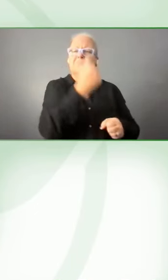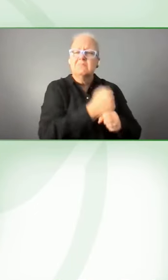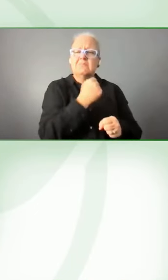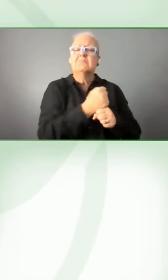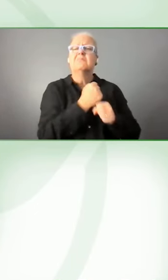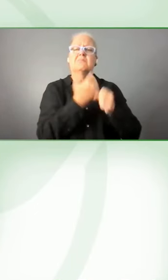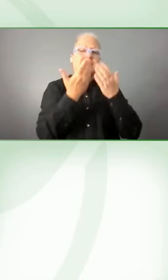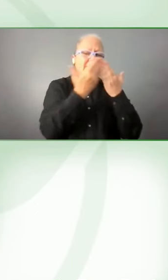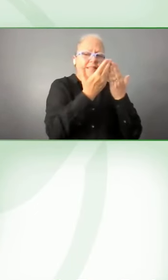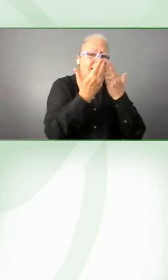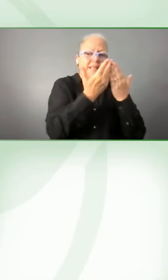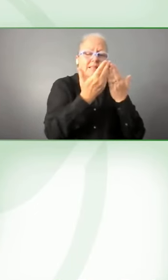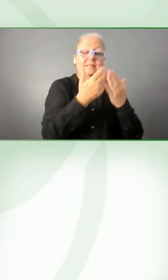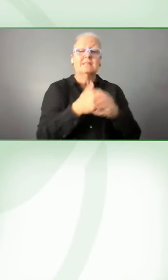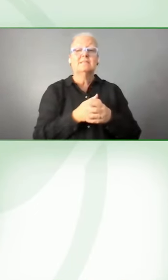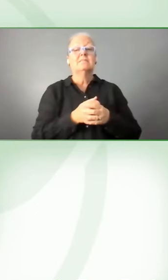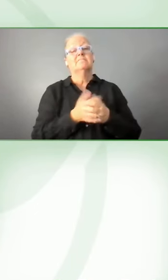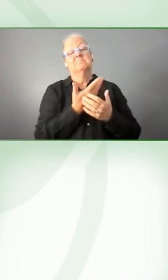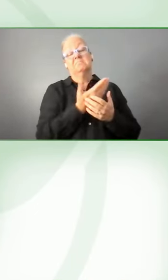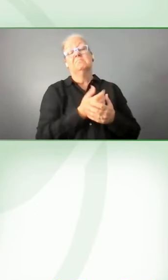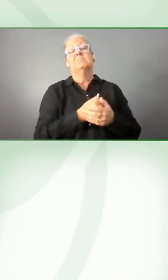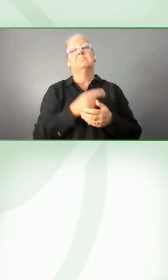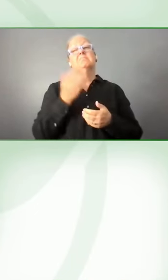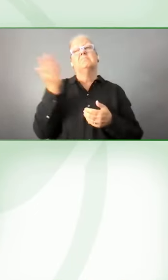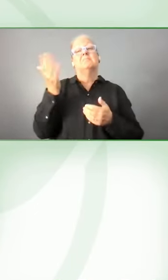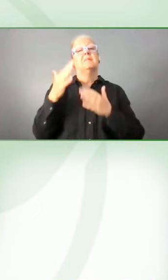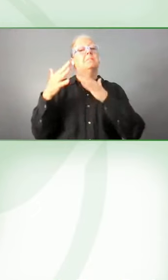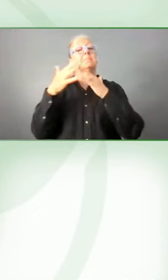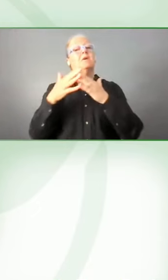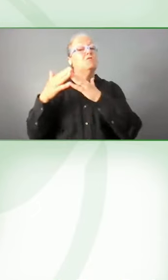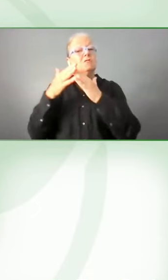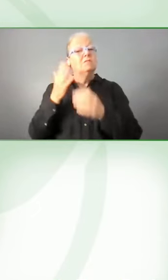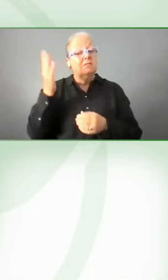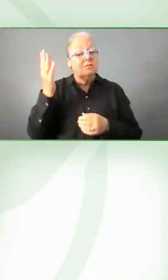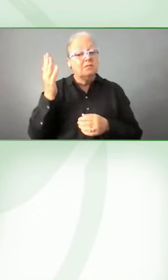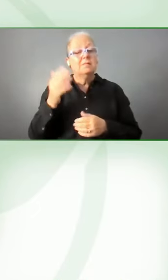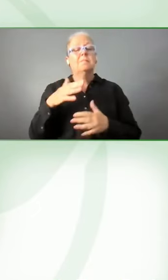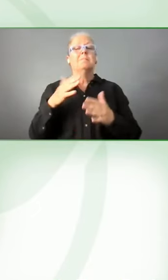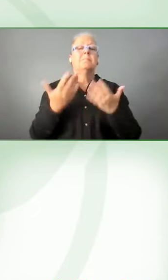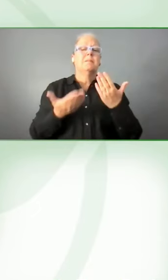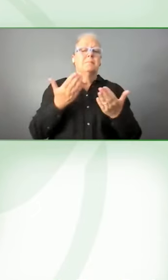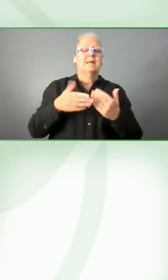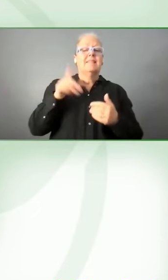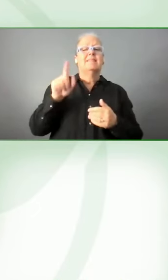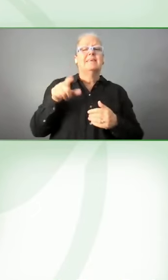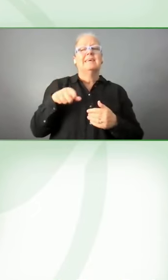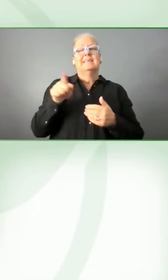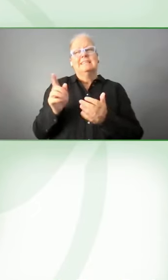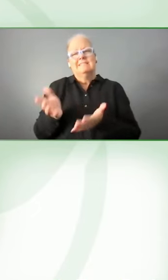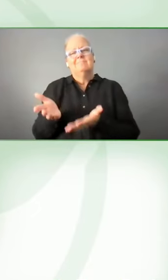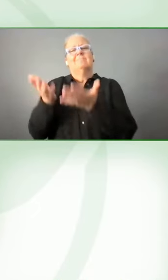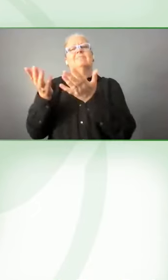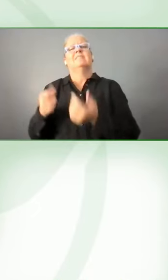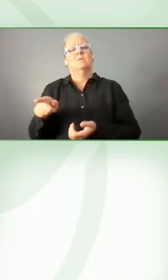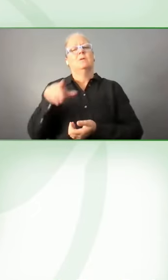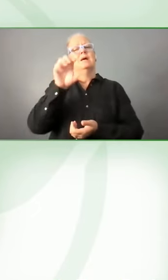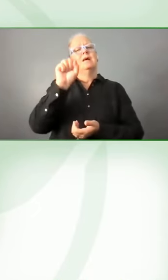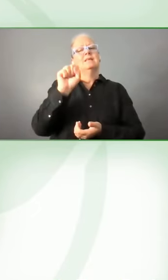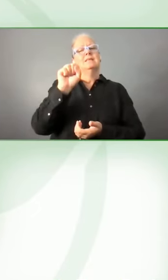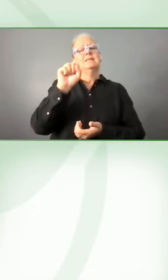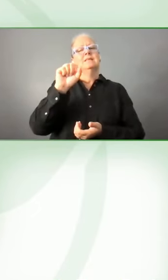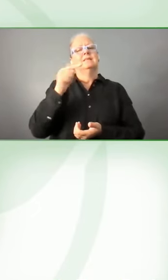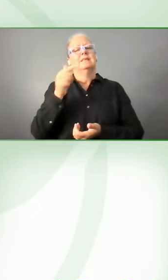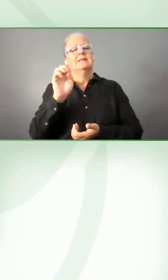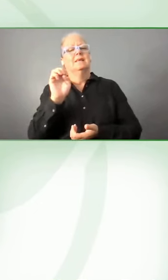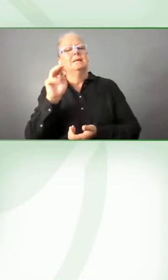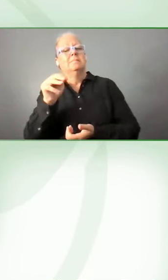you know, in the U S we, we, uh, the general population even maybe needs a little bit of a boost for STEM as well. So we're really excited